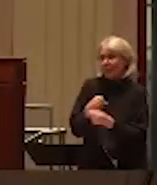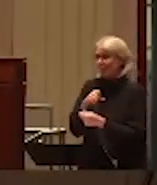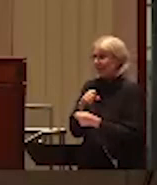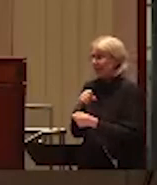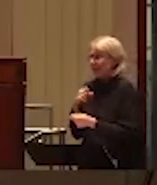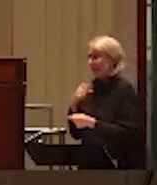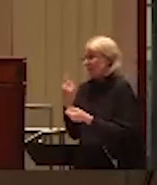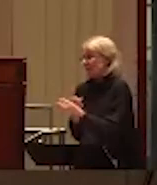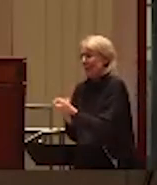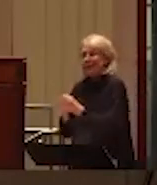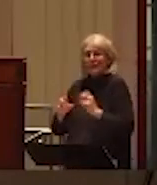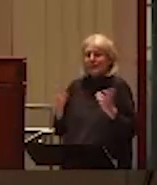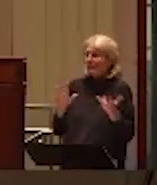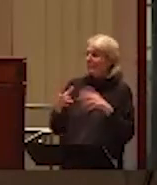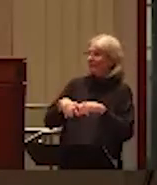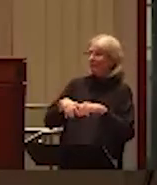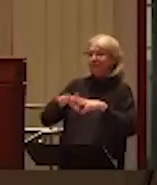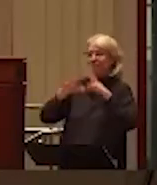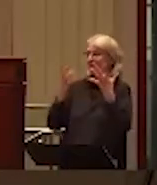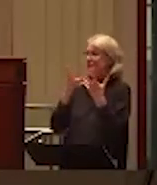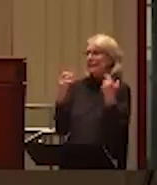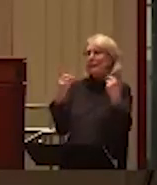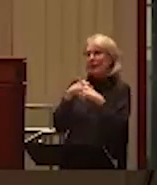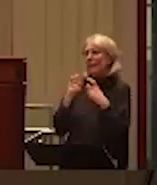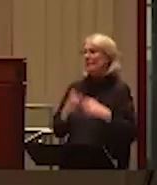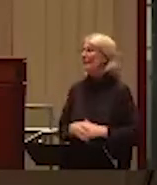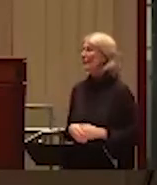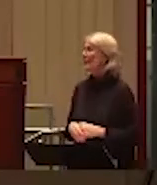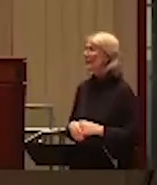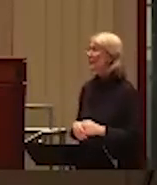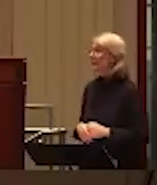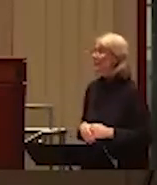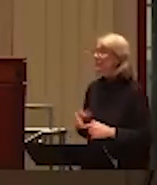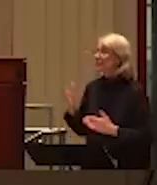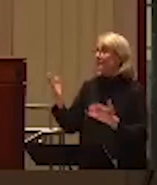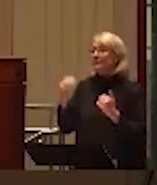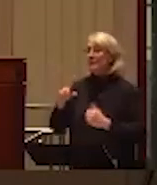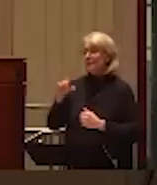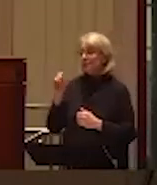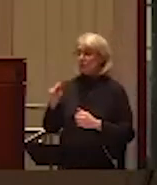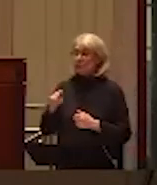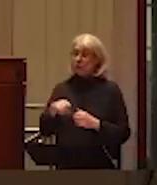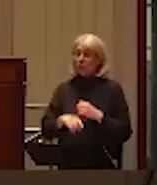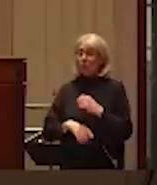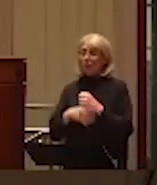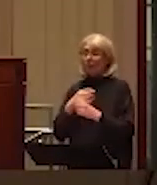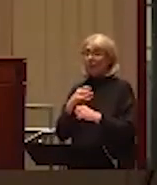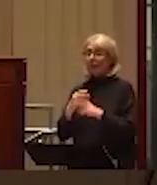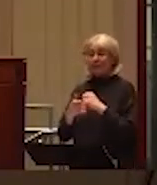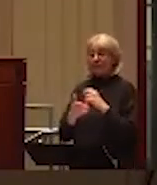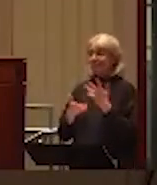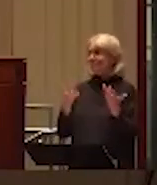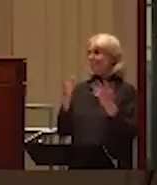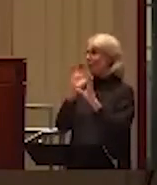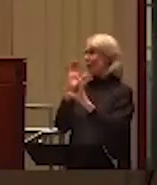Okay. So we have a question here about help seeking. And I think this is a useful sort of transition to the next phase